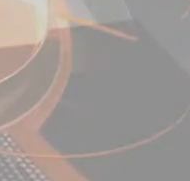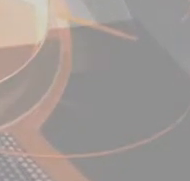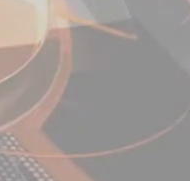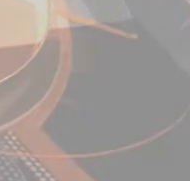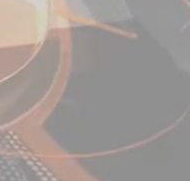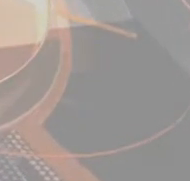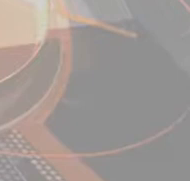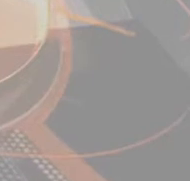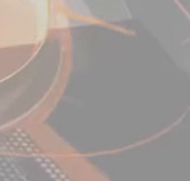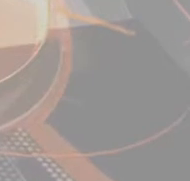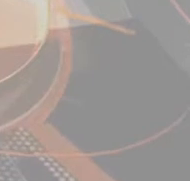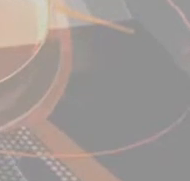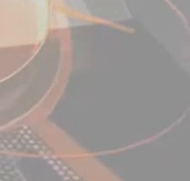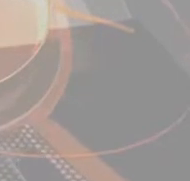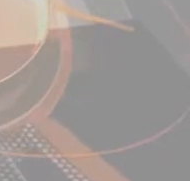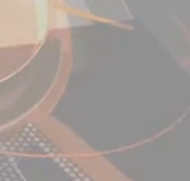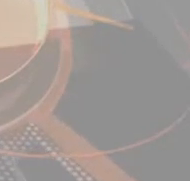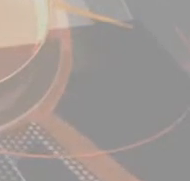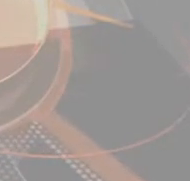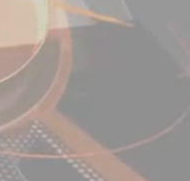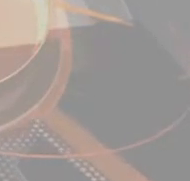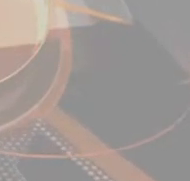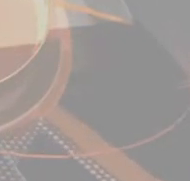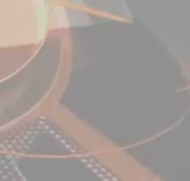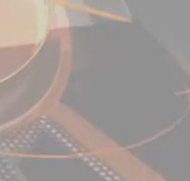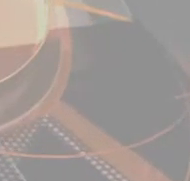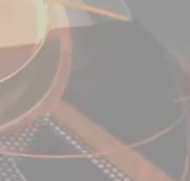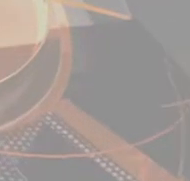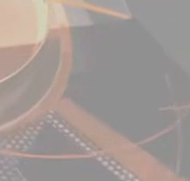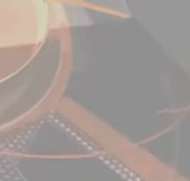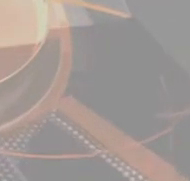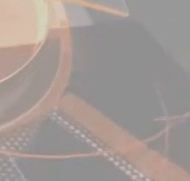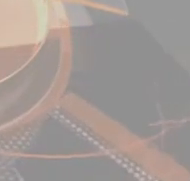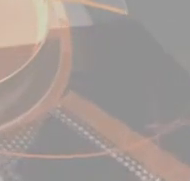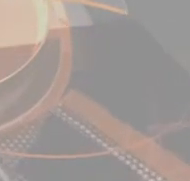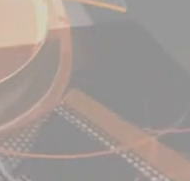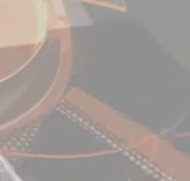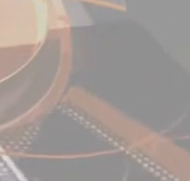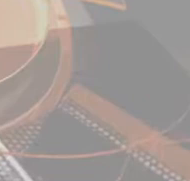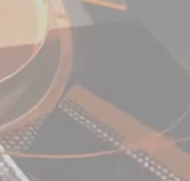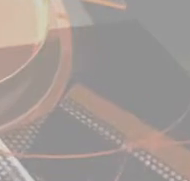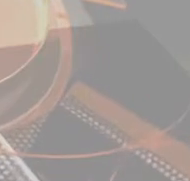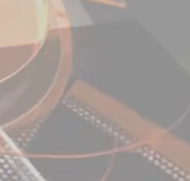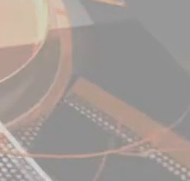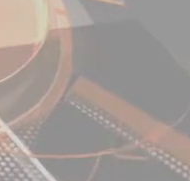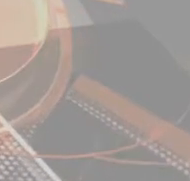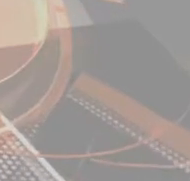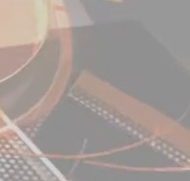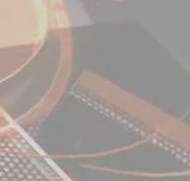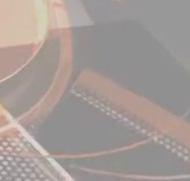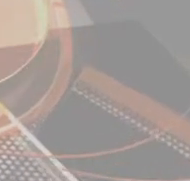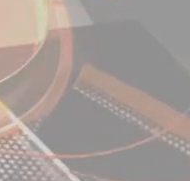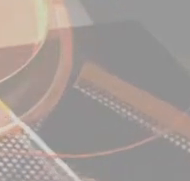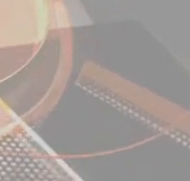Danopori will be joining me shortly on the Sign Language desk. I am Eduard Rukidi. Let's get started